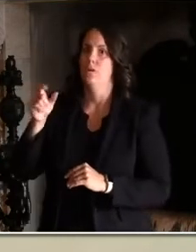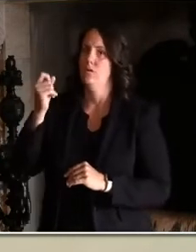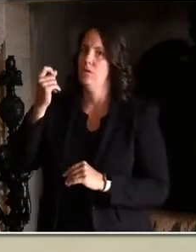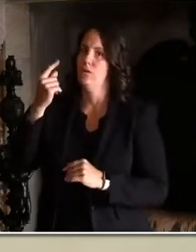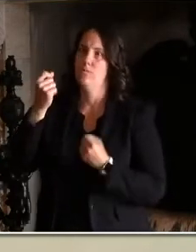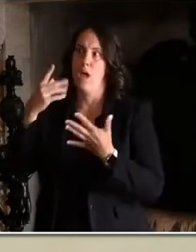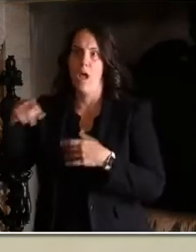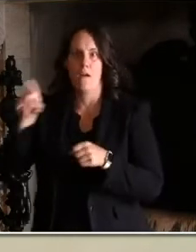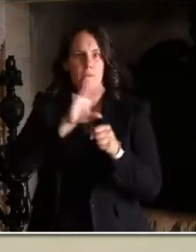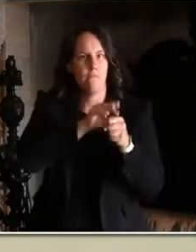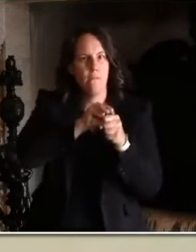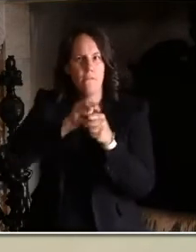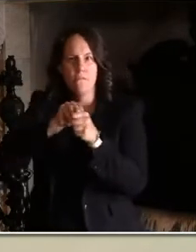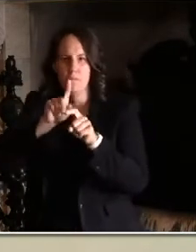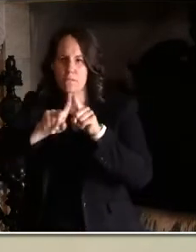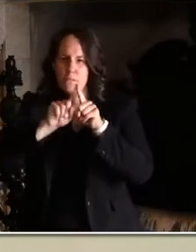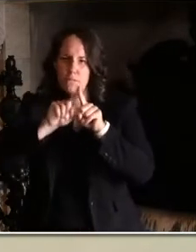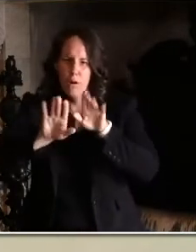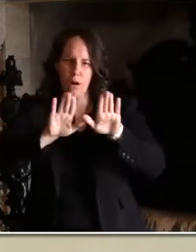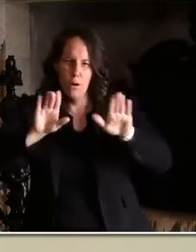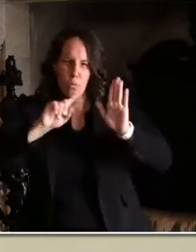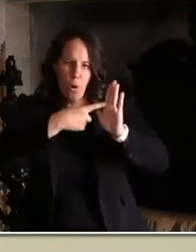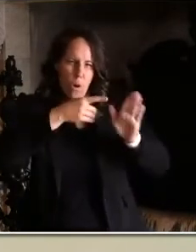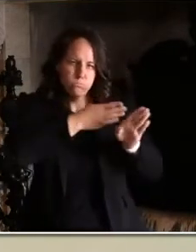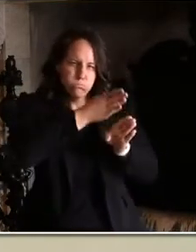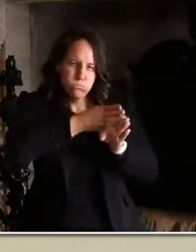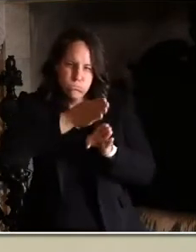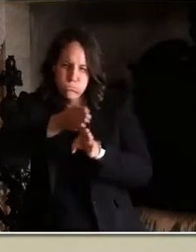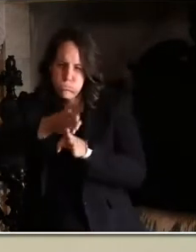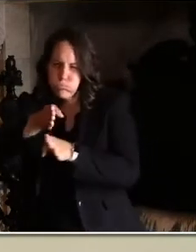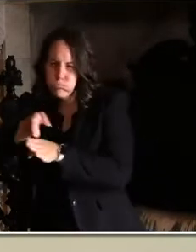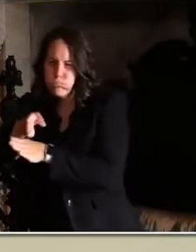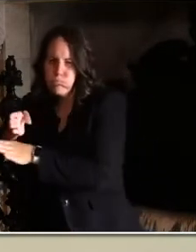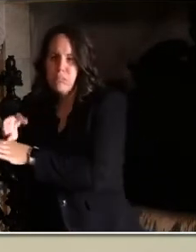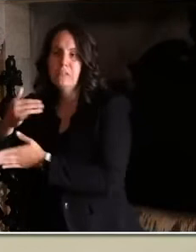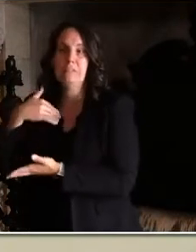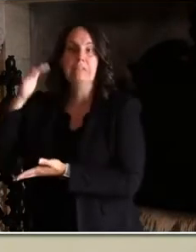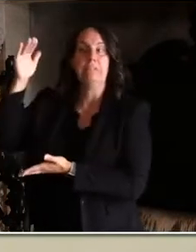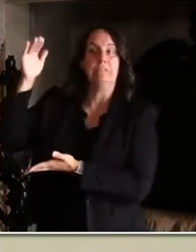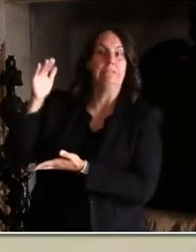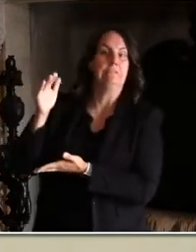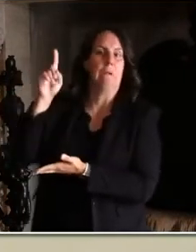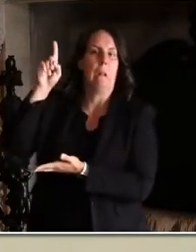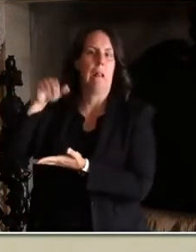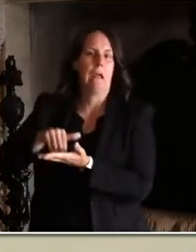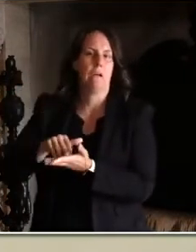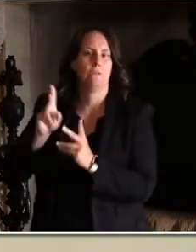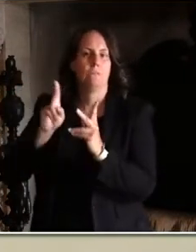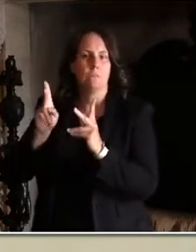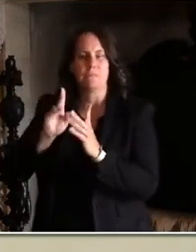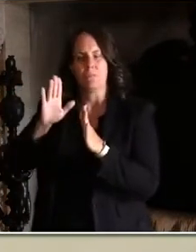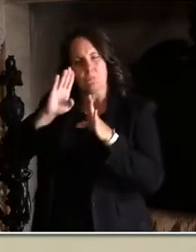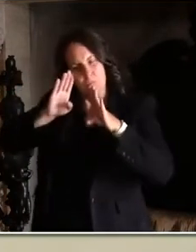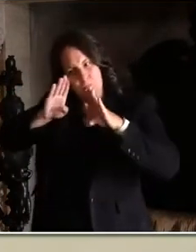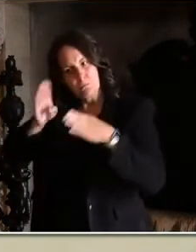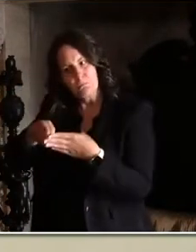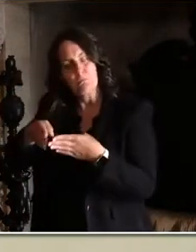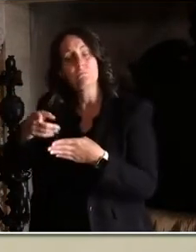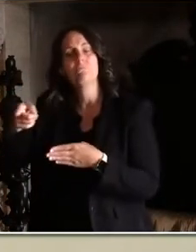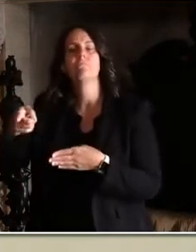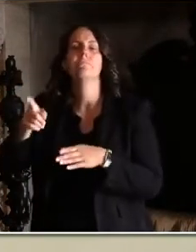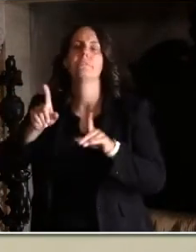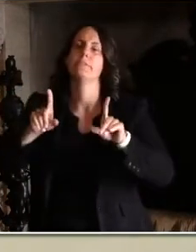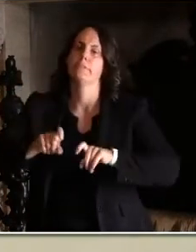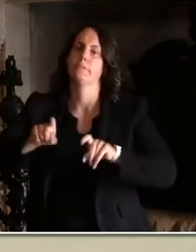this state and its citizens. Today, our efforts are focused largely on the COVID-19 specimen collection sites, staffing